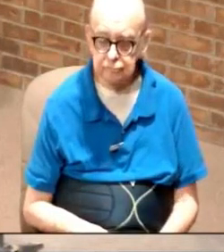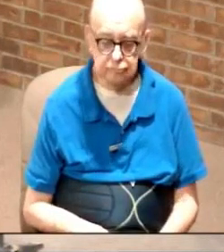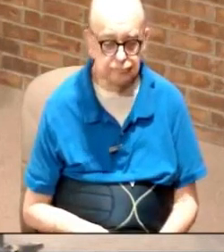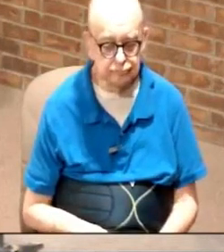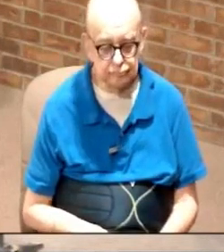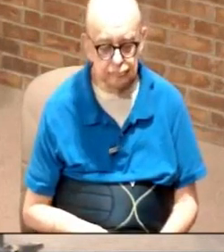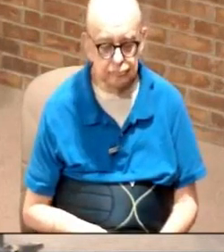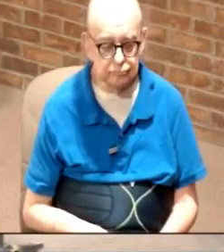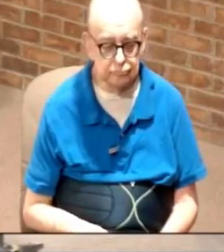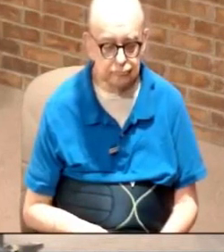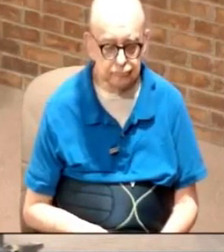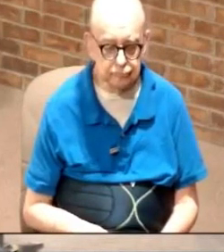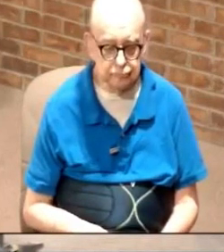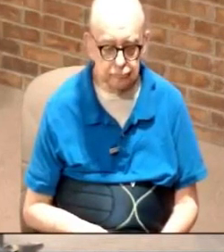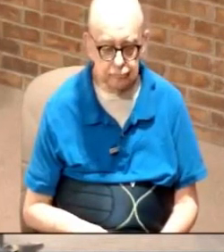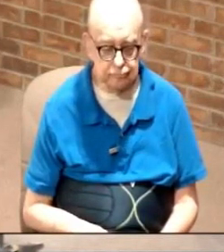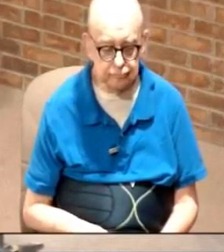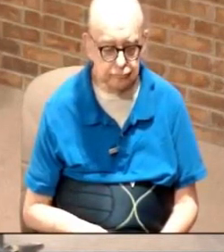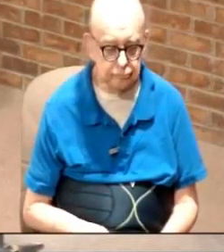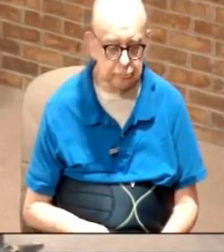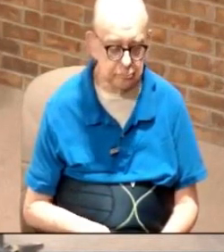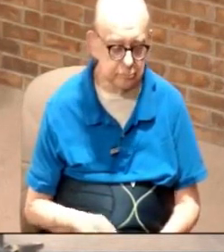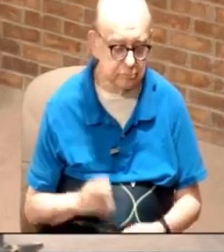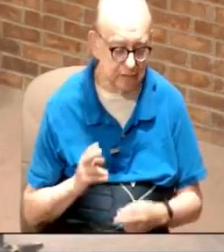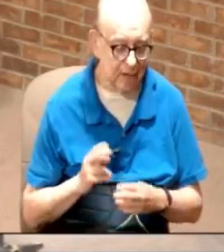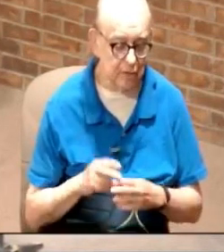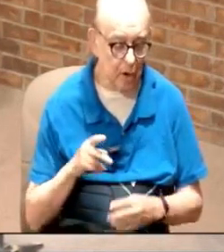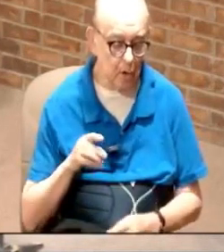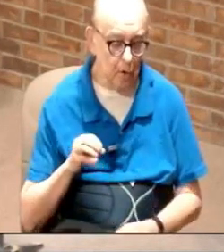word. But let's just go back to what we understand. Poop.